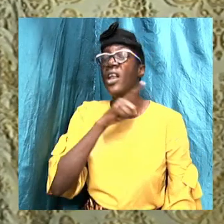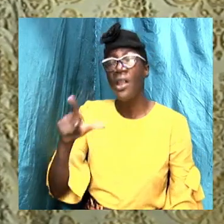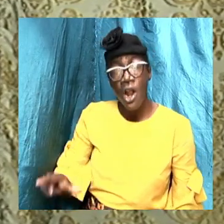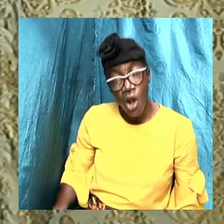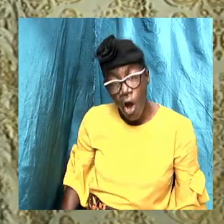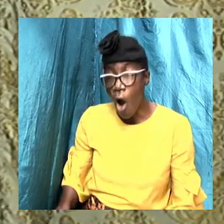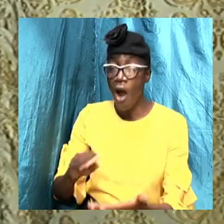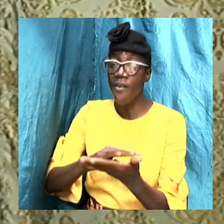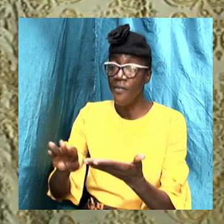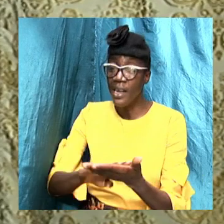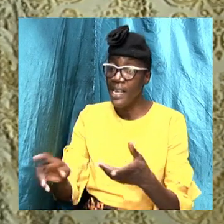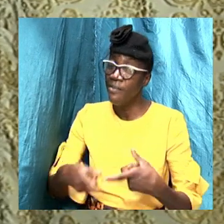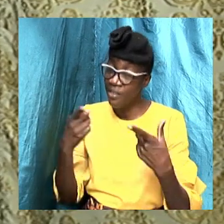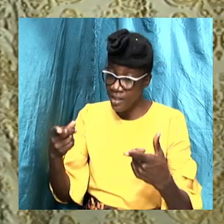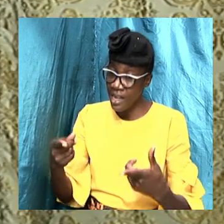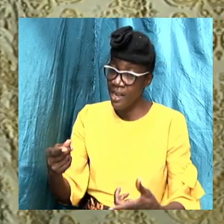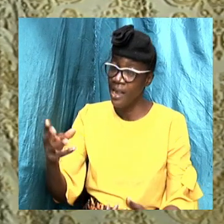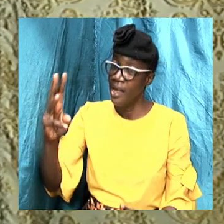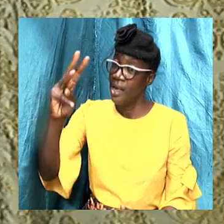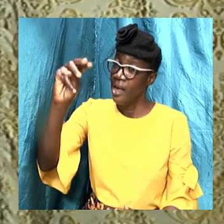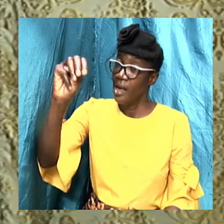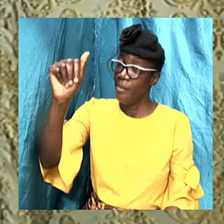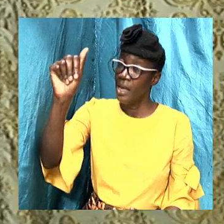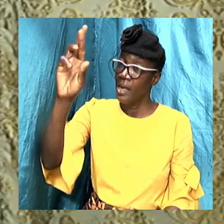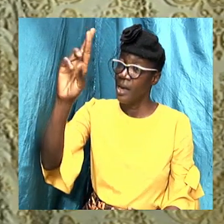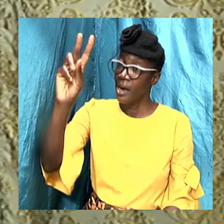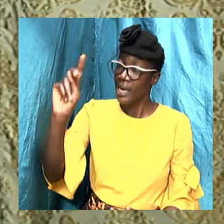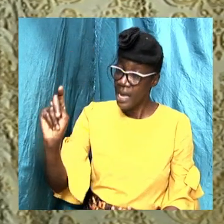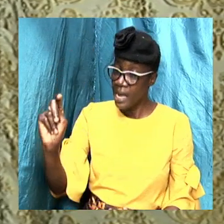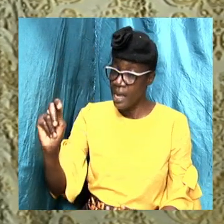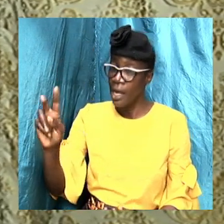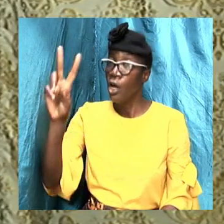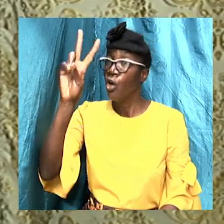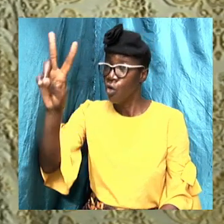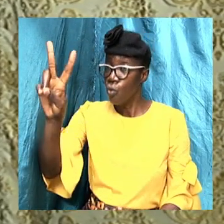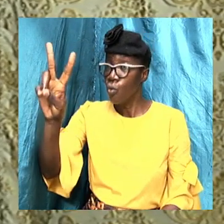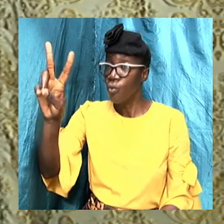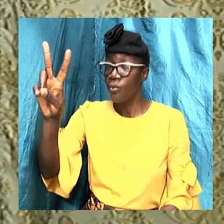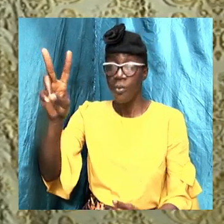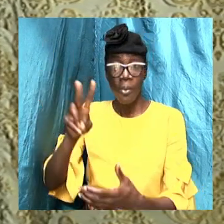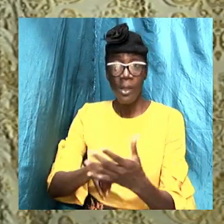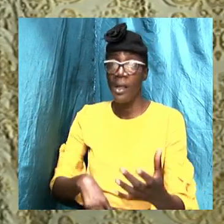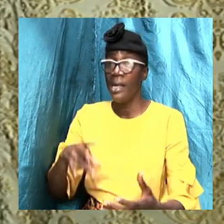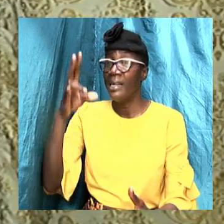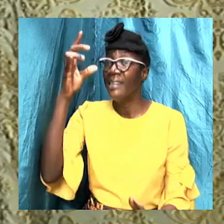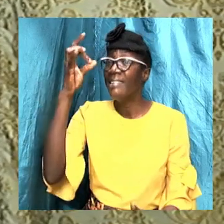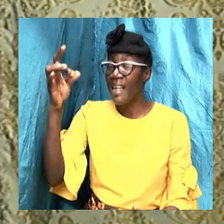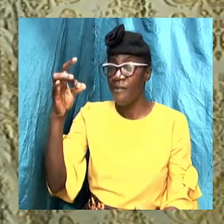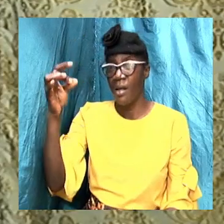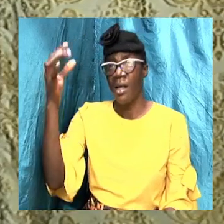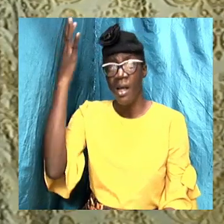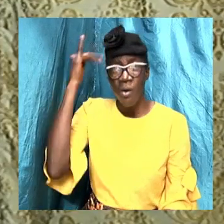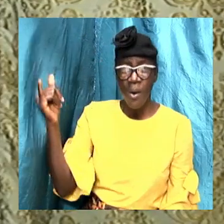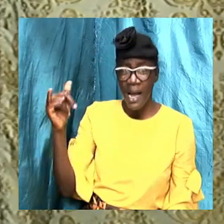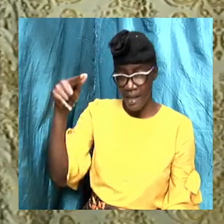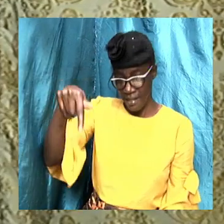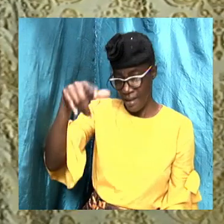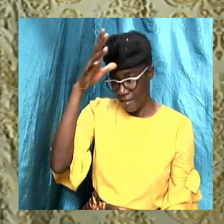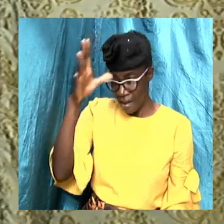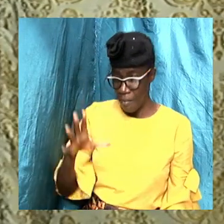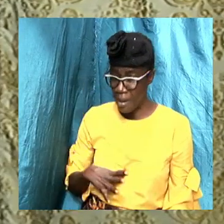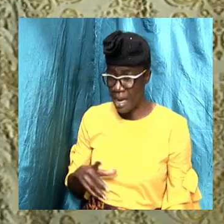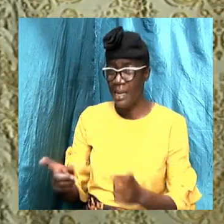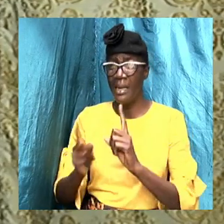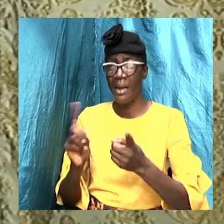Mark 2, verse 7, why doeth this man thus speak blasphemous? Who can forgive sins but